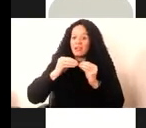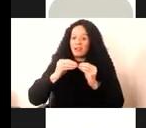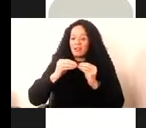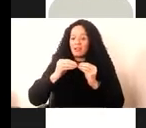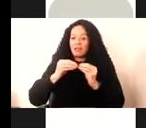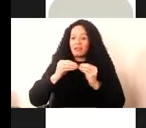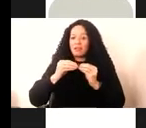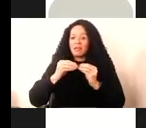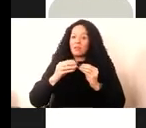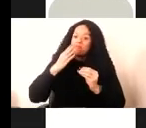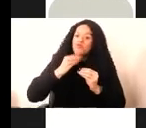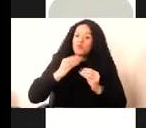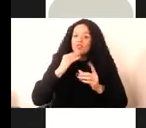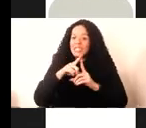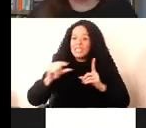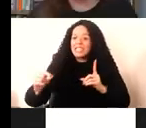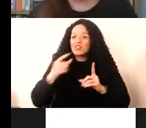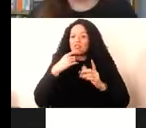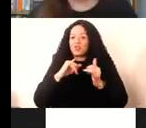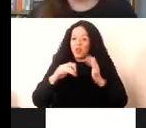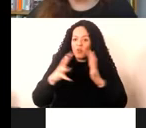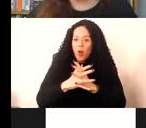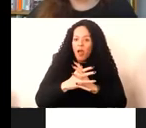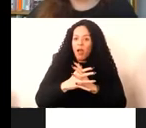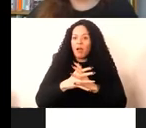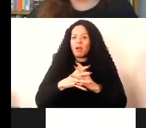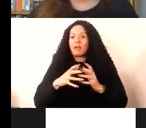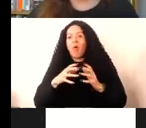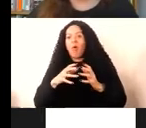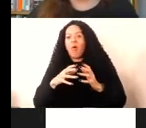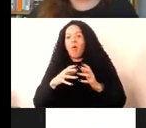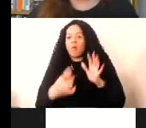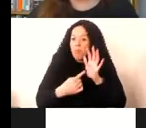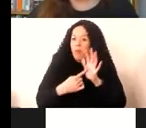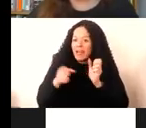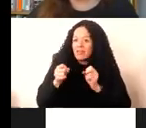these proprietary systems or software packages.